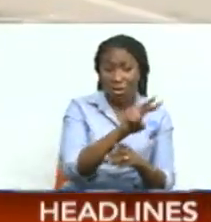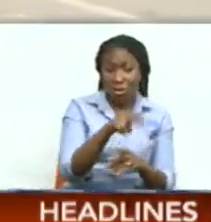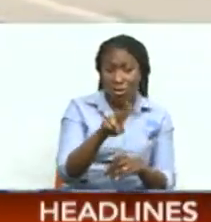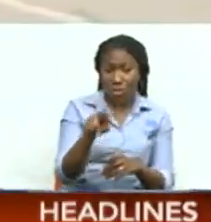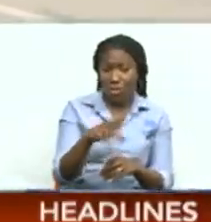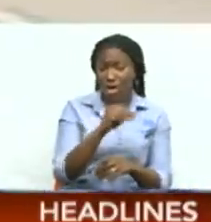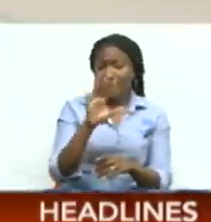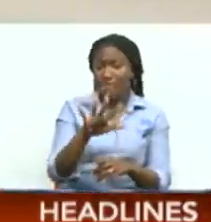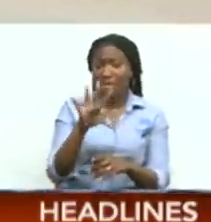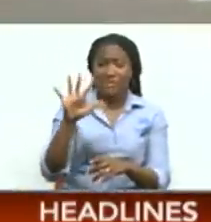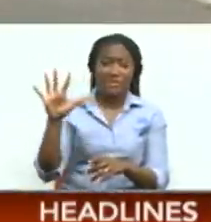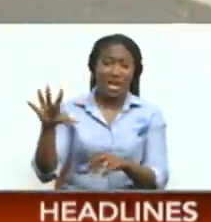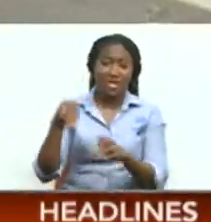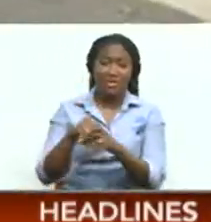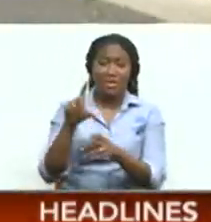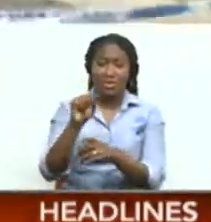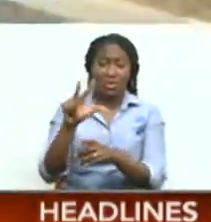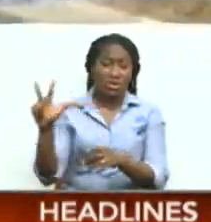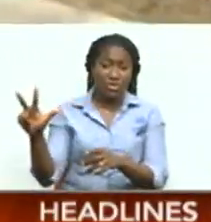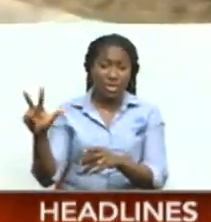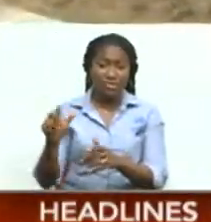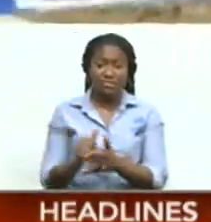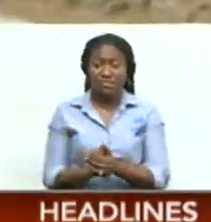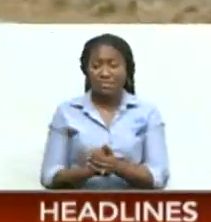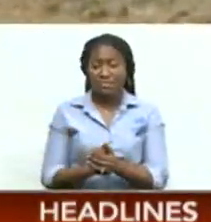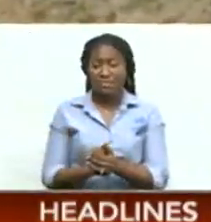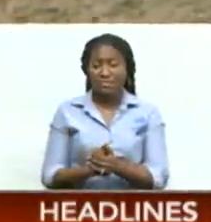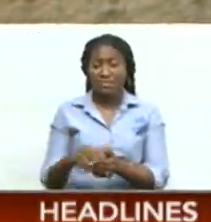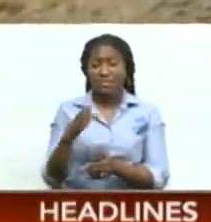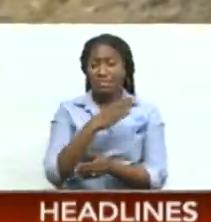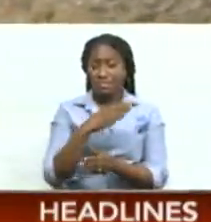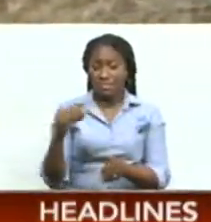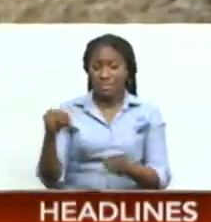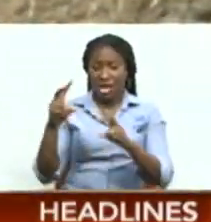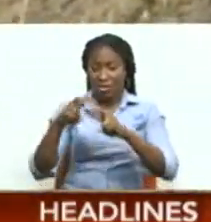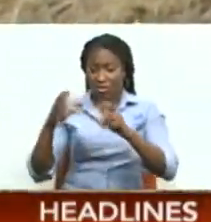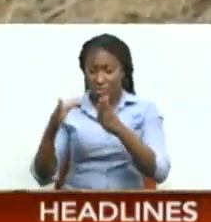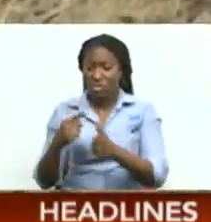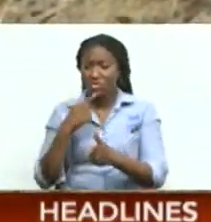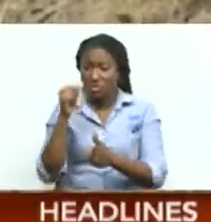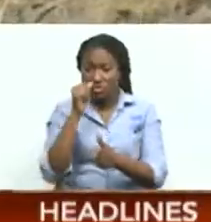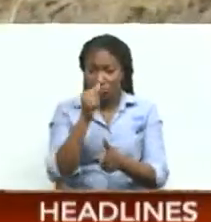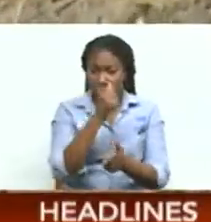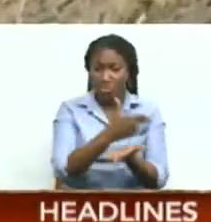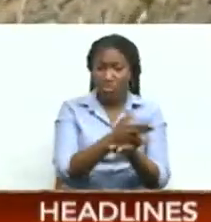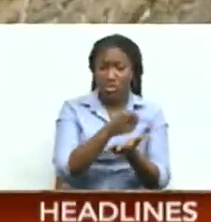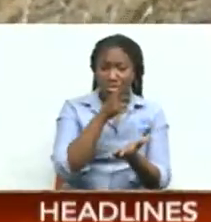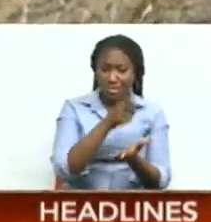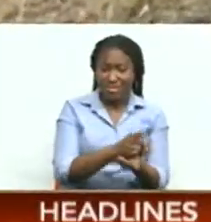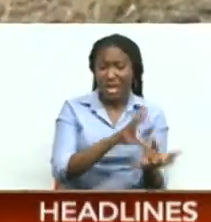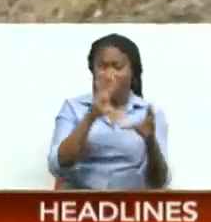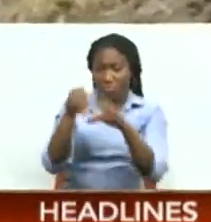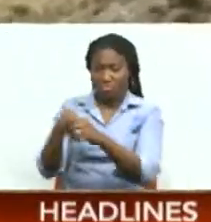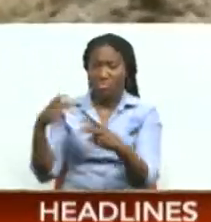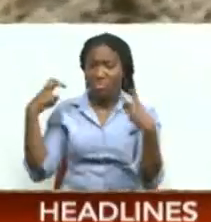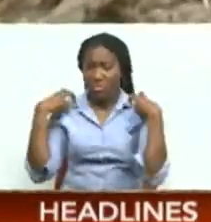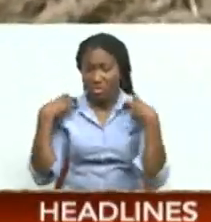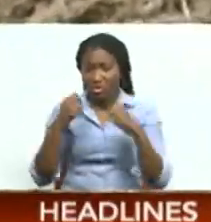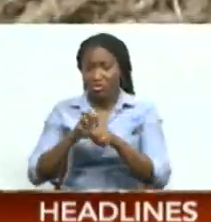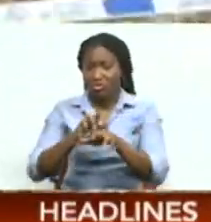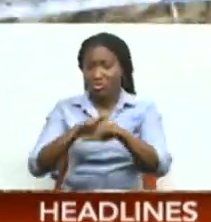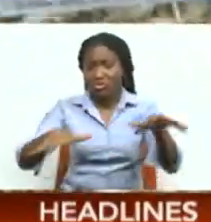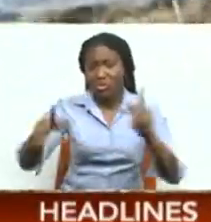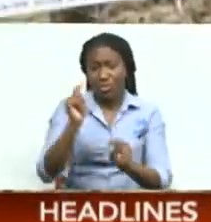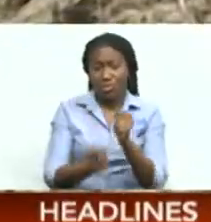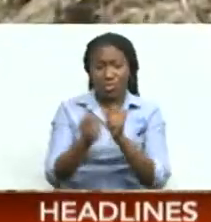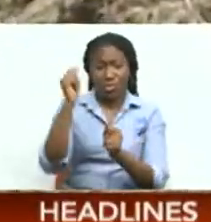555 in 2023 Dr. Rambasad linked the drugs and arms trade to gang violence now plaguing this country